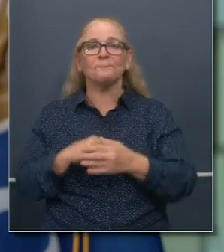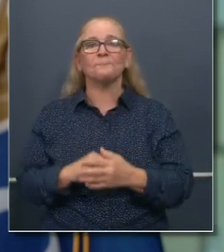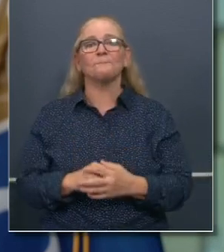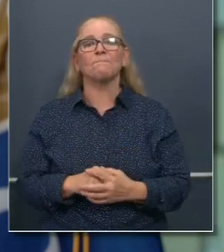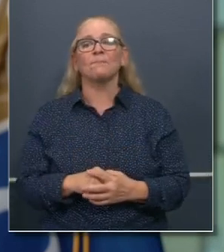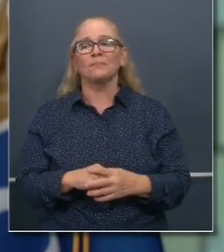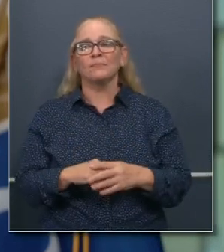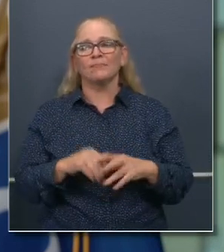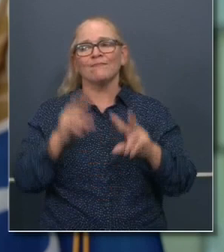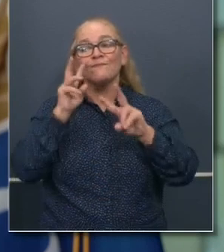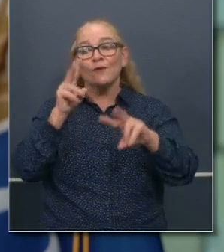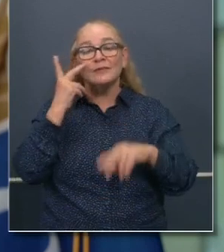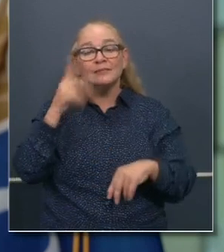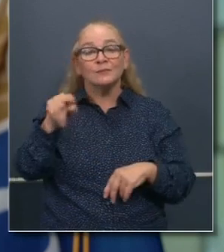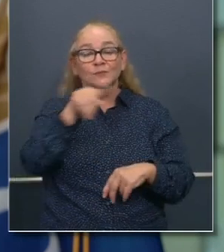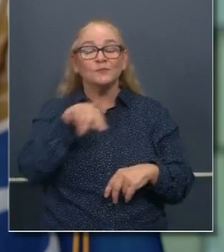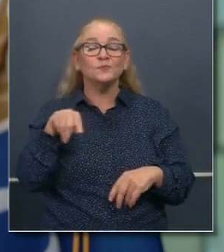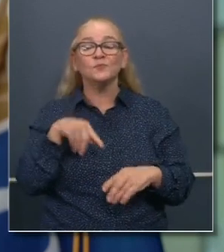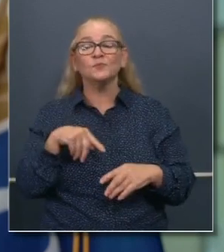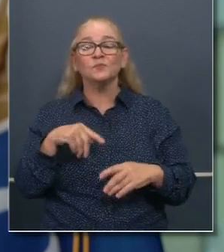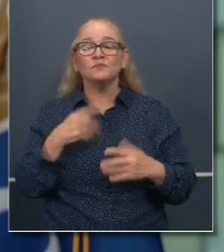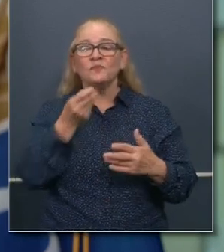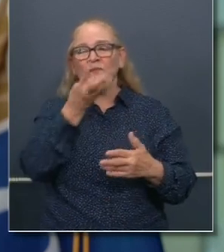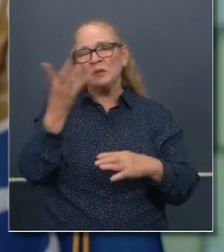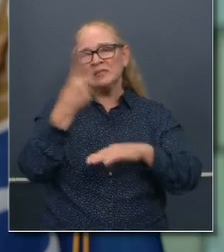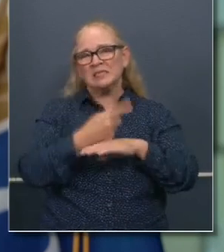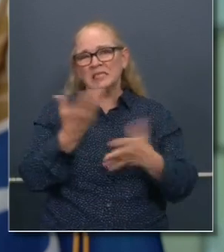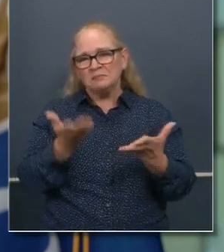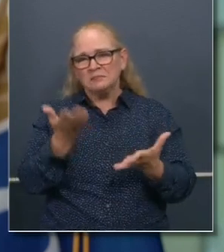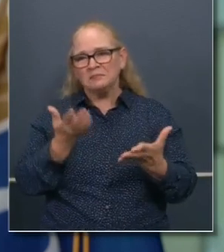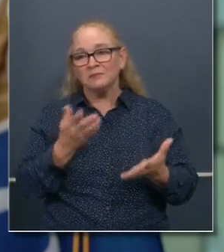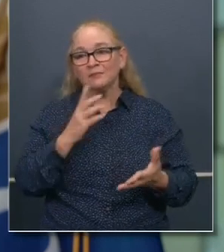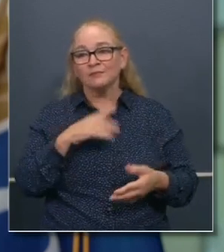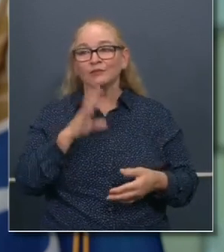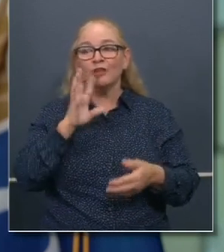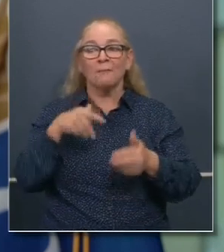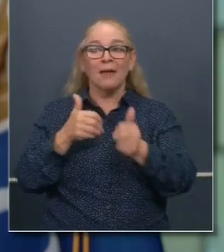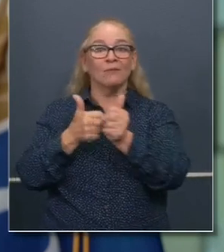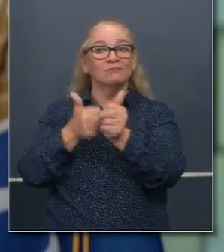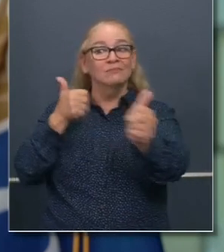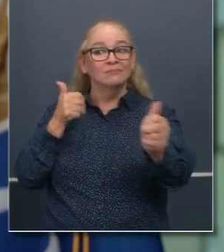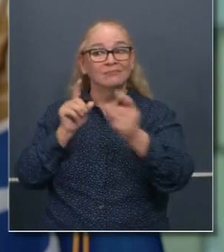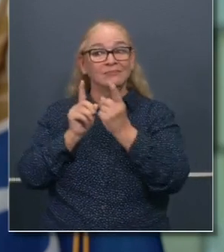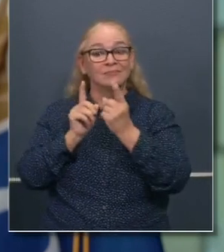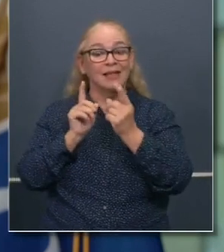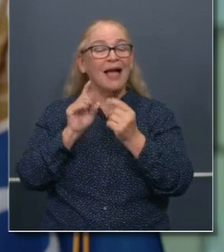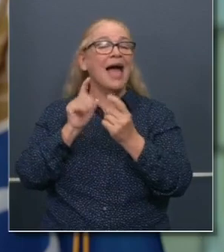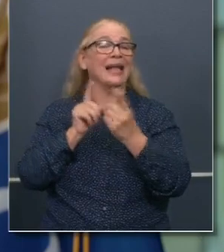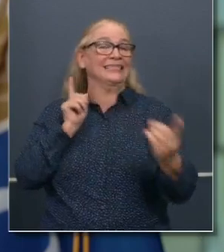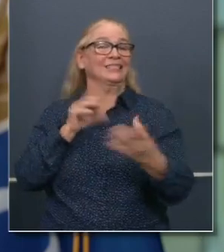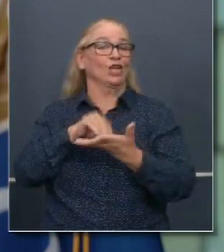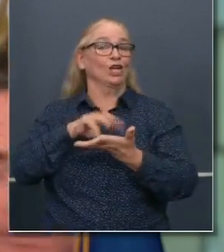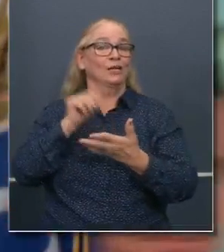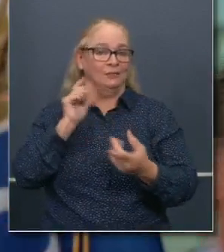back, talking next couple of days, a little bit more about digital divide, updating you on all of these numbers and more. Take care.